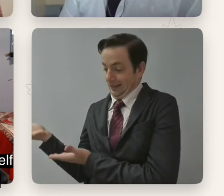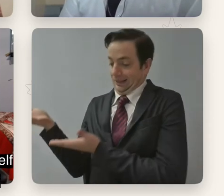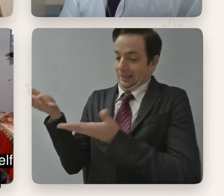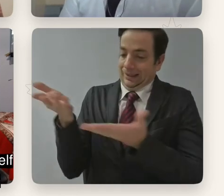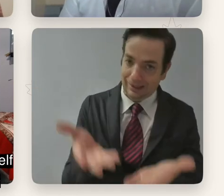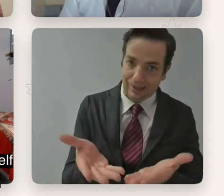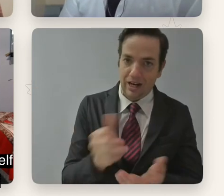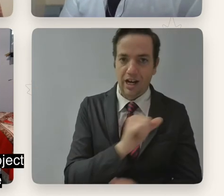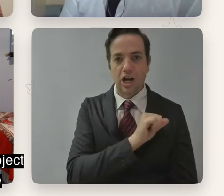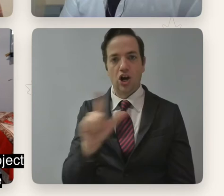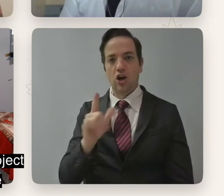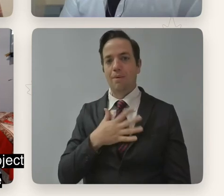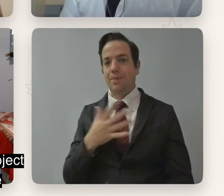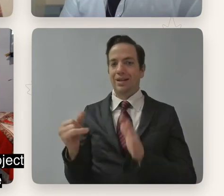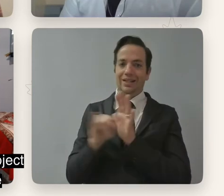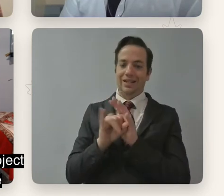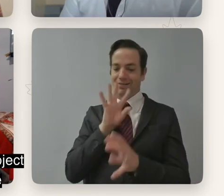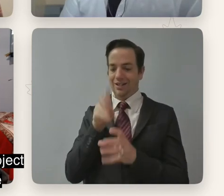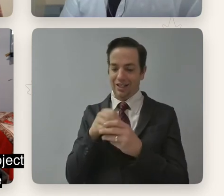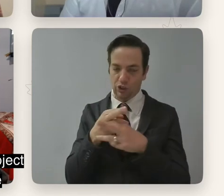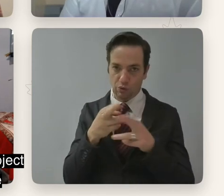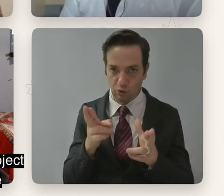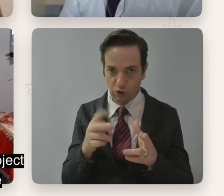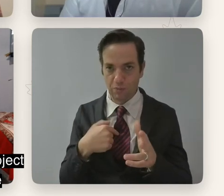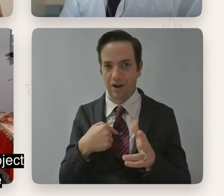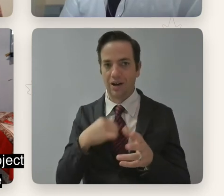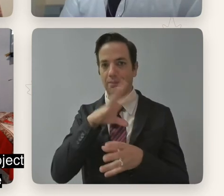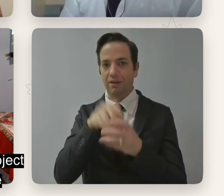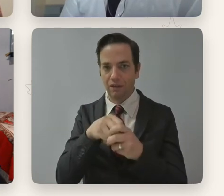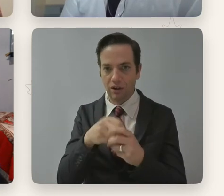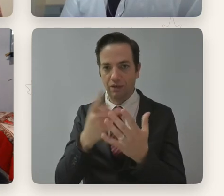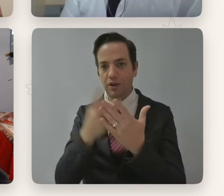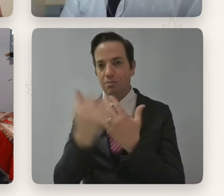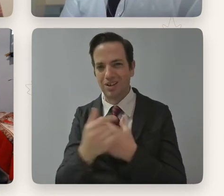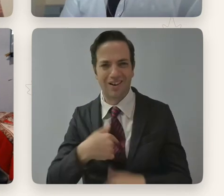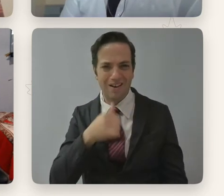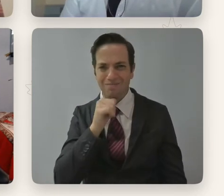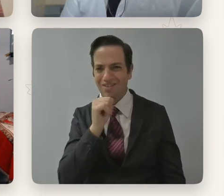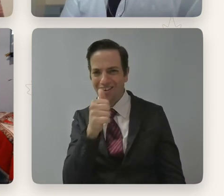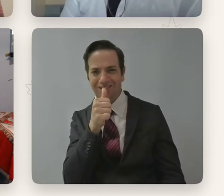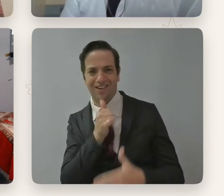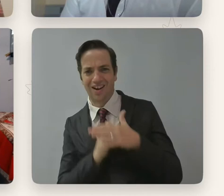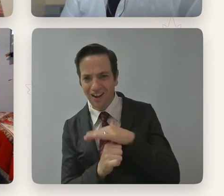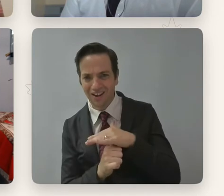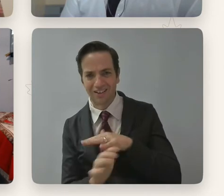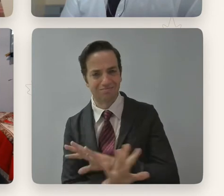room when I'm coming onto a project. And I'm not going to hide and I'm not going to, you know,